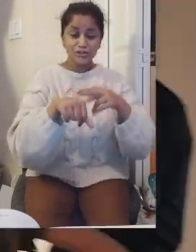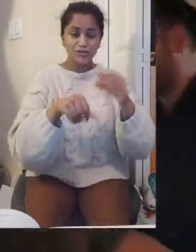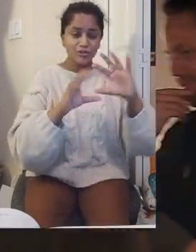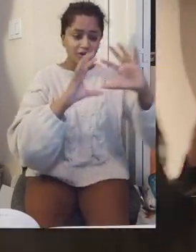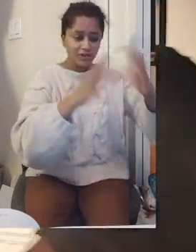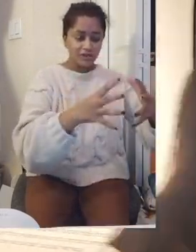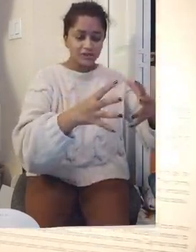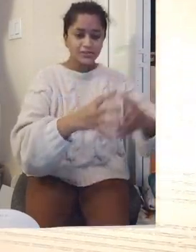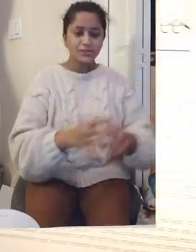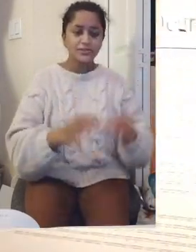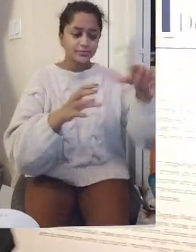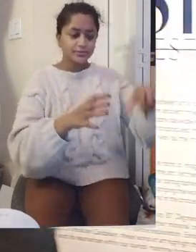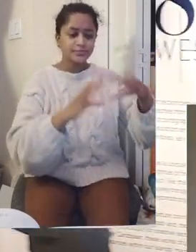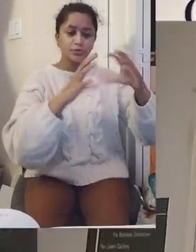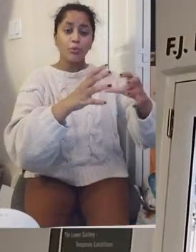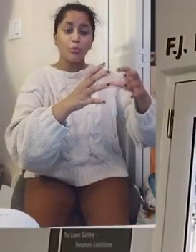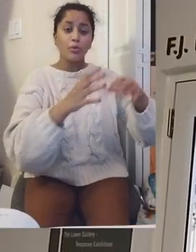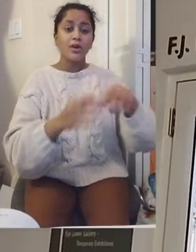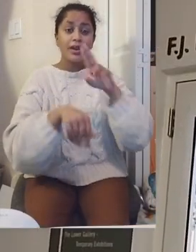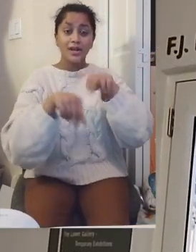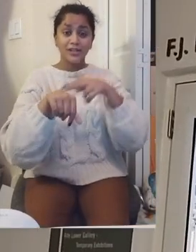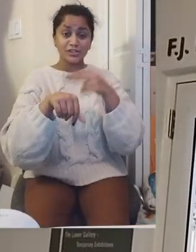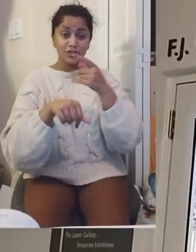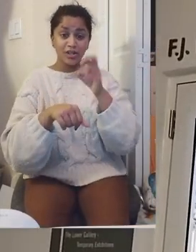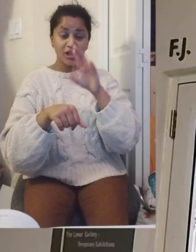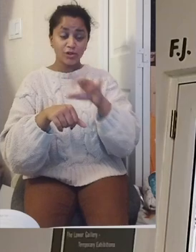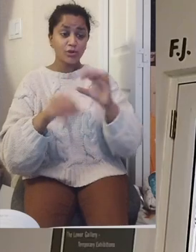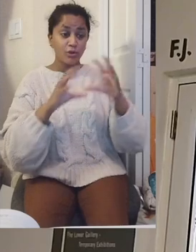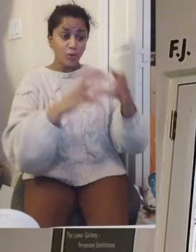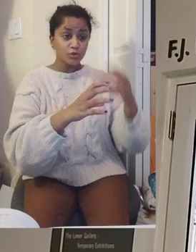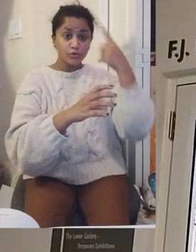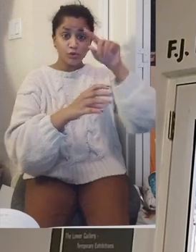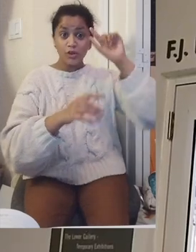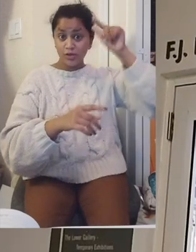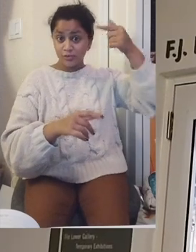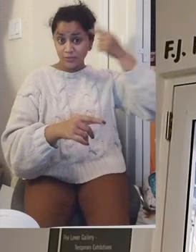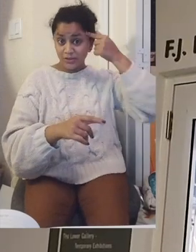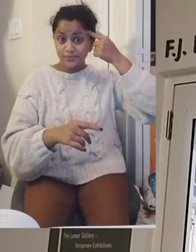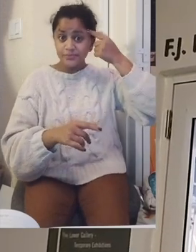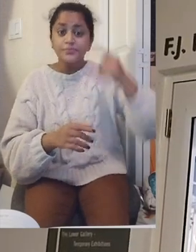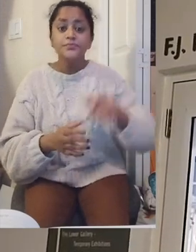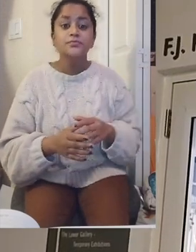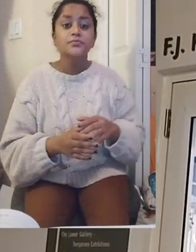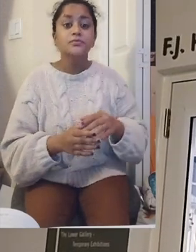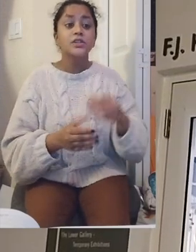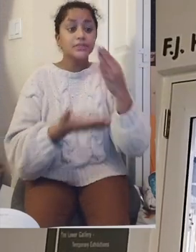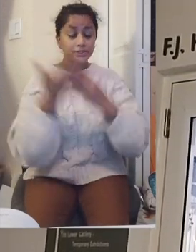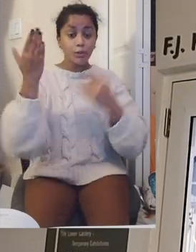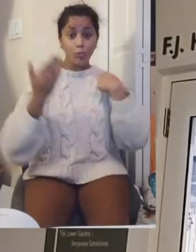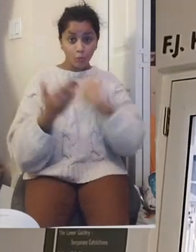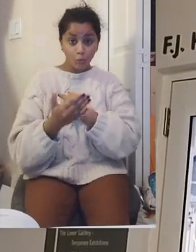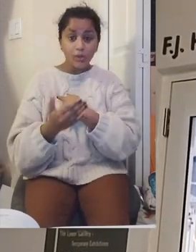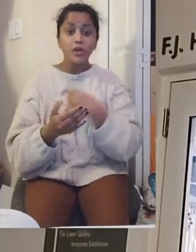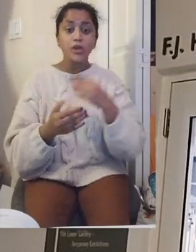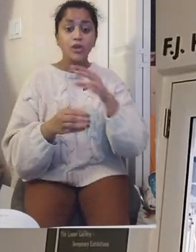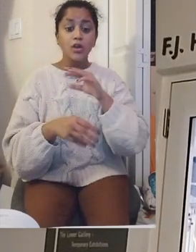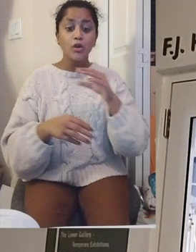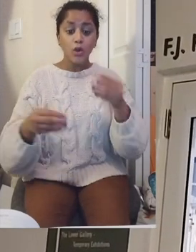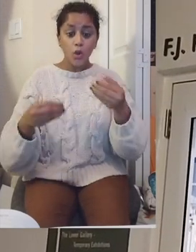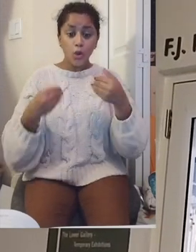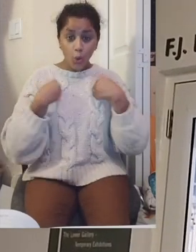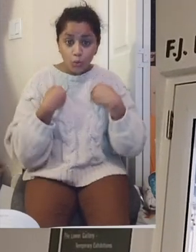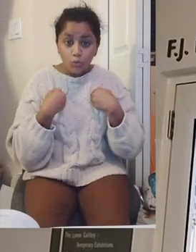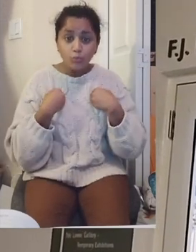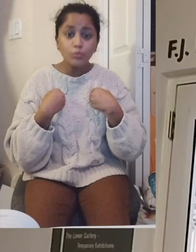national collection. So that's this body of objects that the National Gallery holds for the Cayman Islands government. So some of those works are works that we own